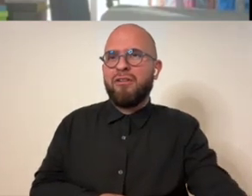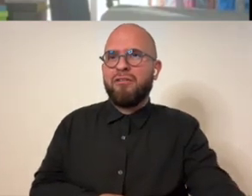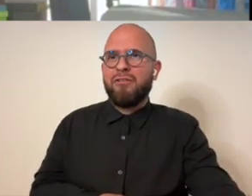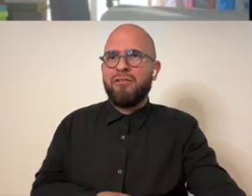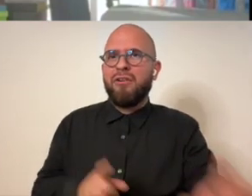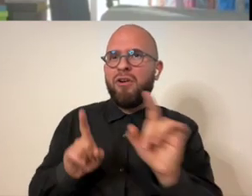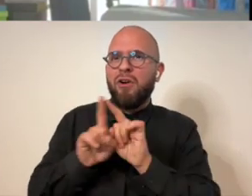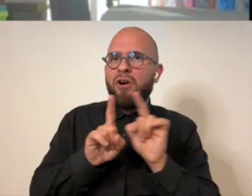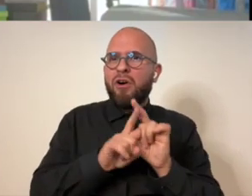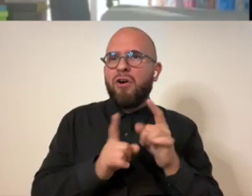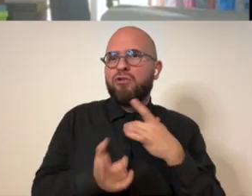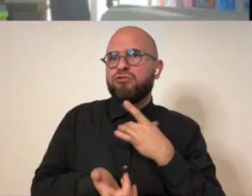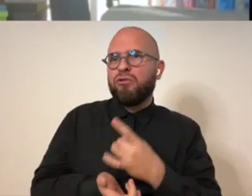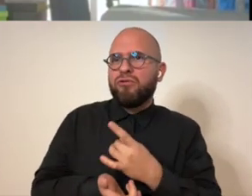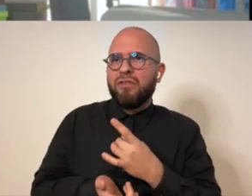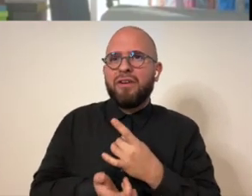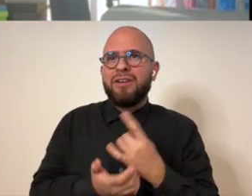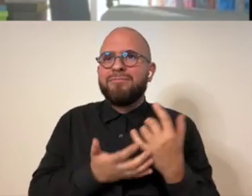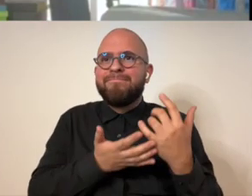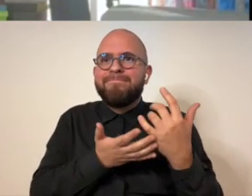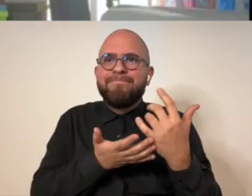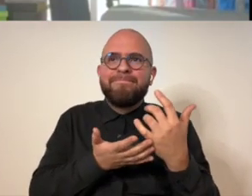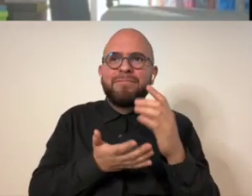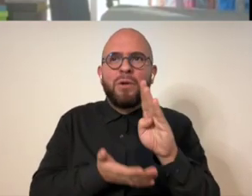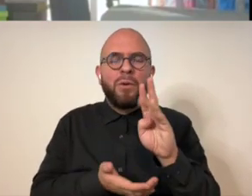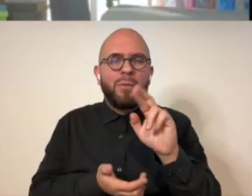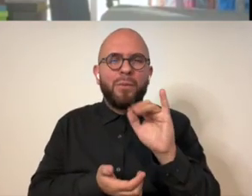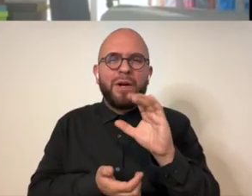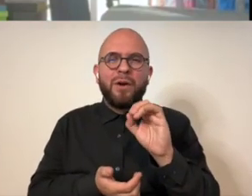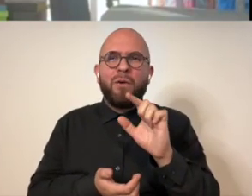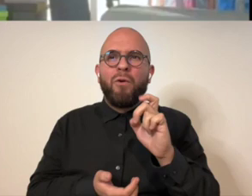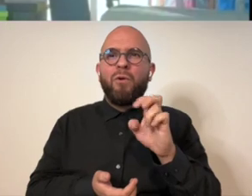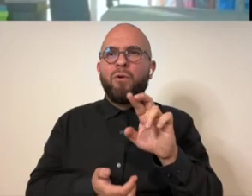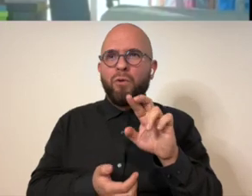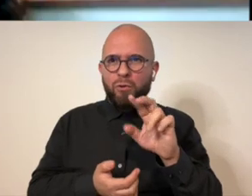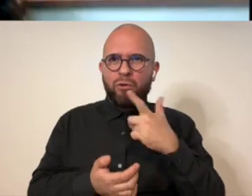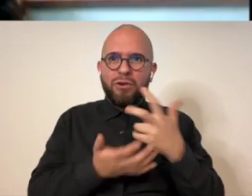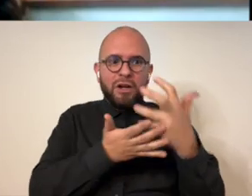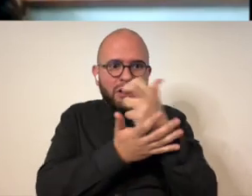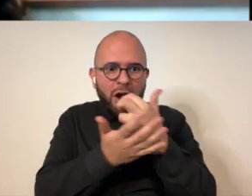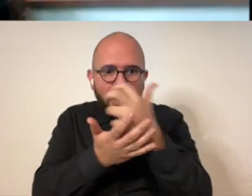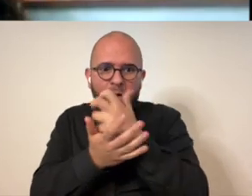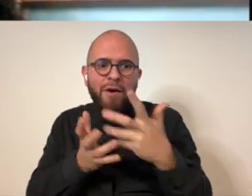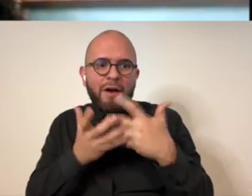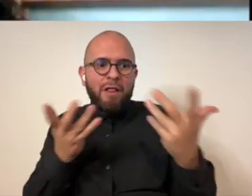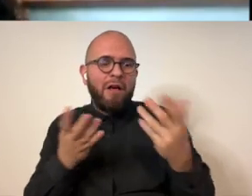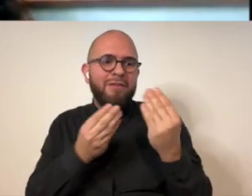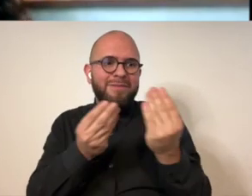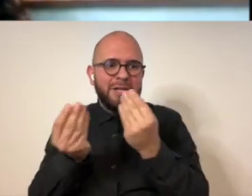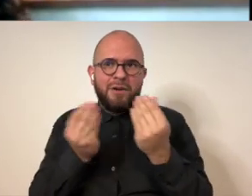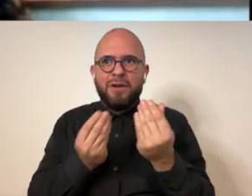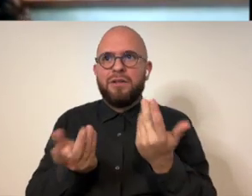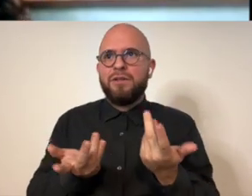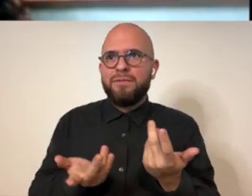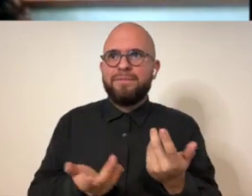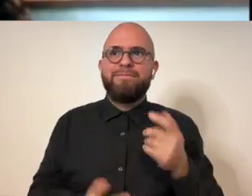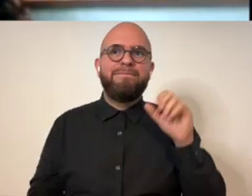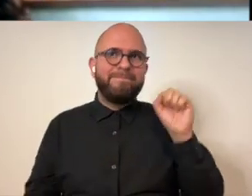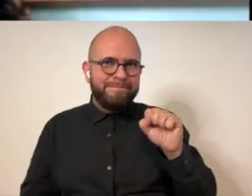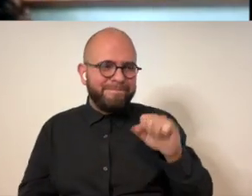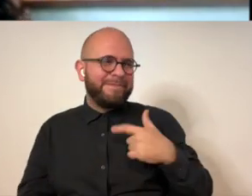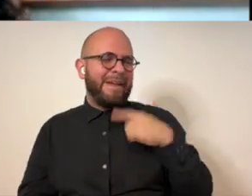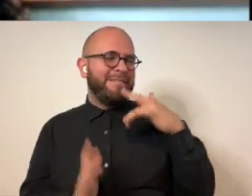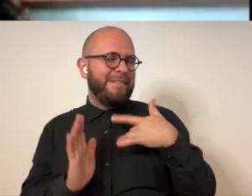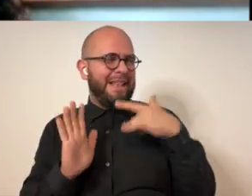the idea of the brick allure kind of gathering lots and lots of material yeah and that's what it does in